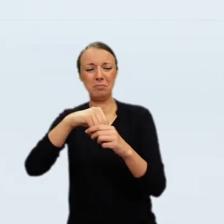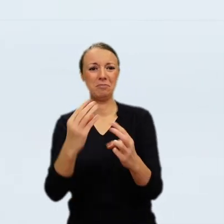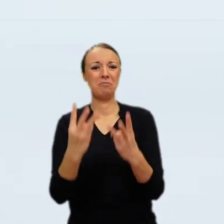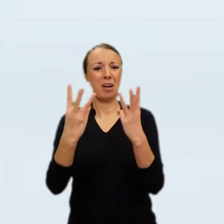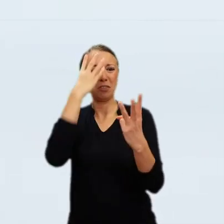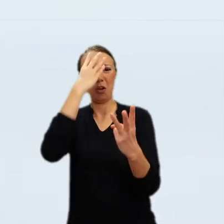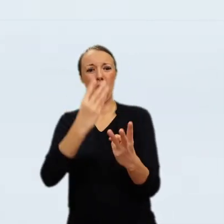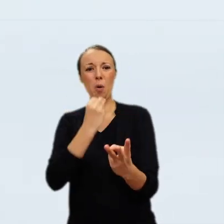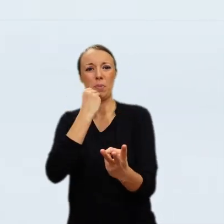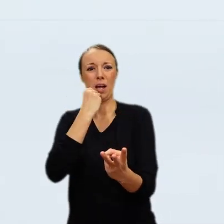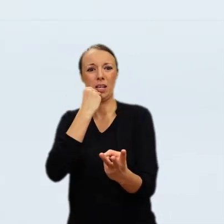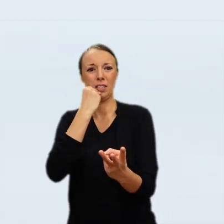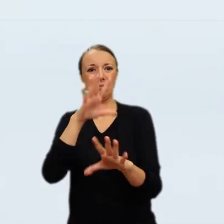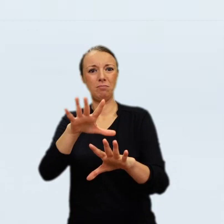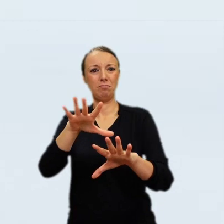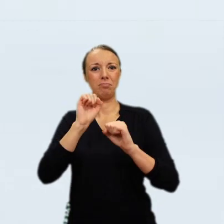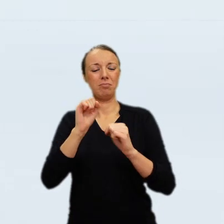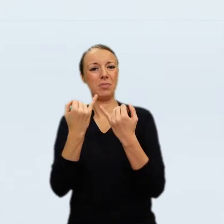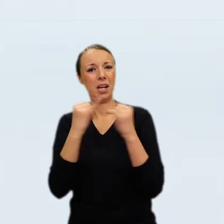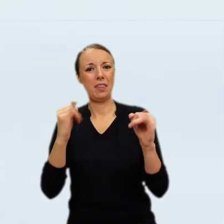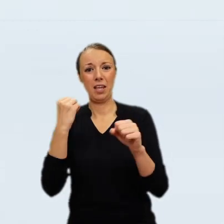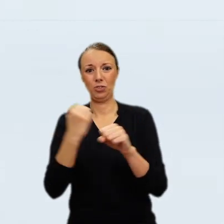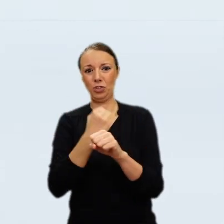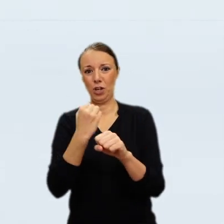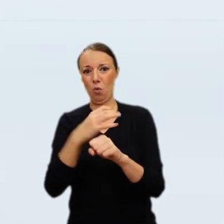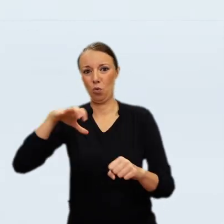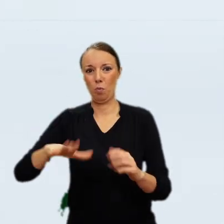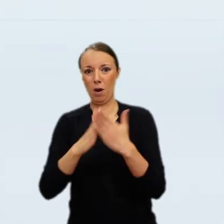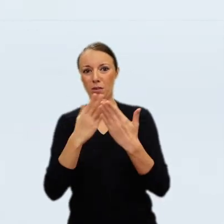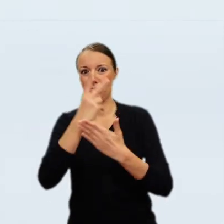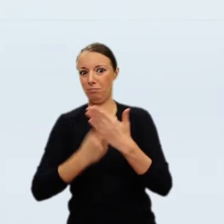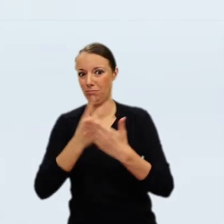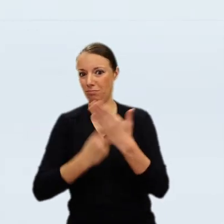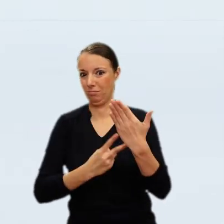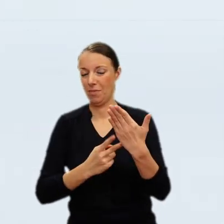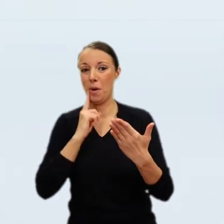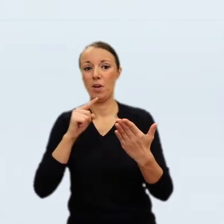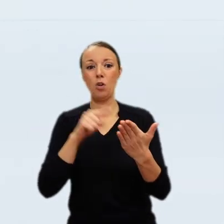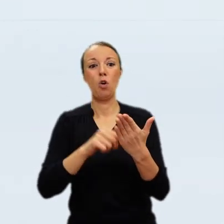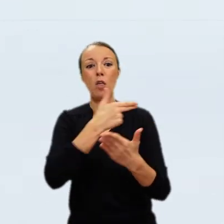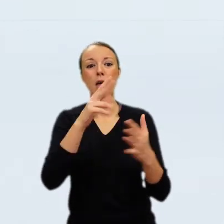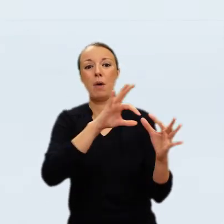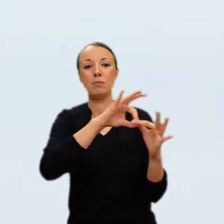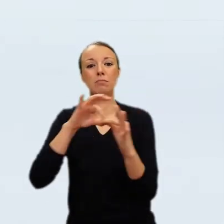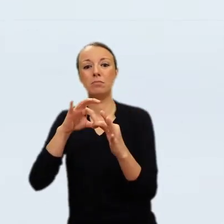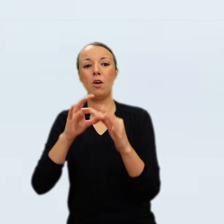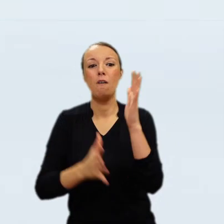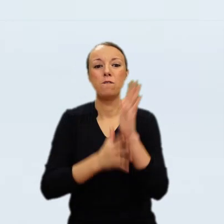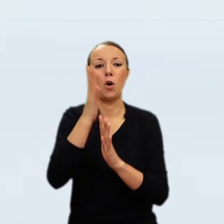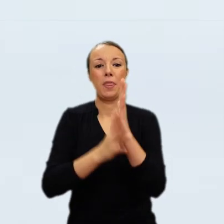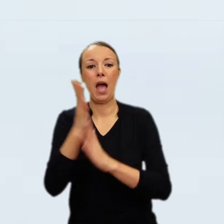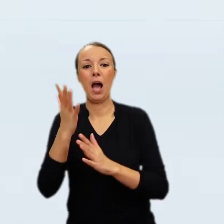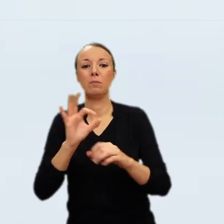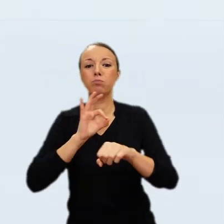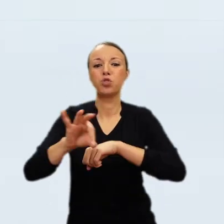he sees is the face of death. He sees the silence of the valley, its emptiness, its innocence, and beyond it,